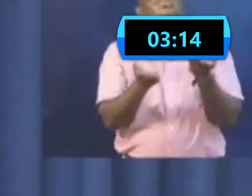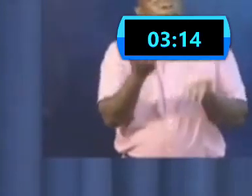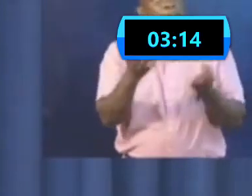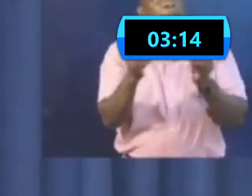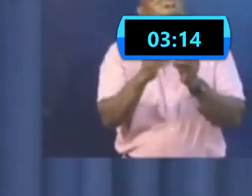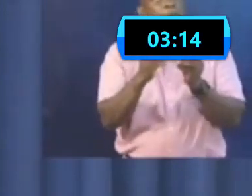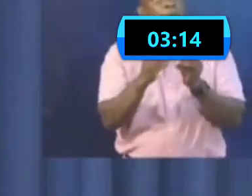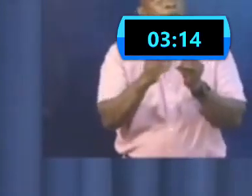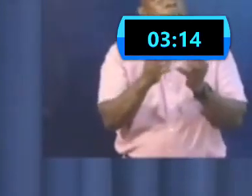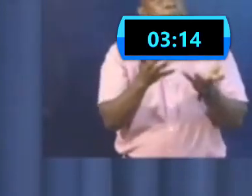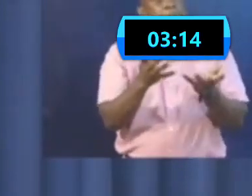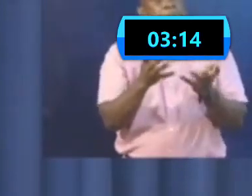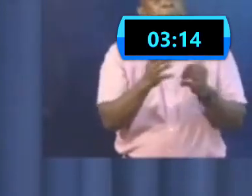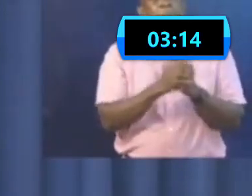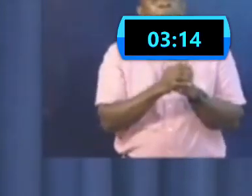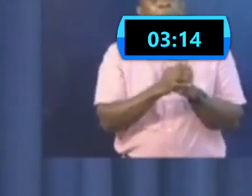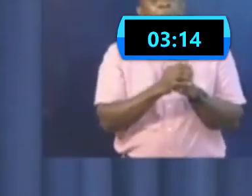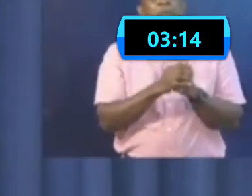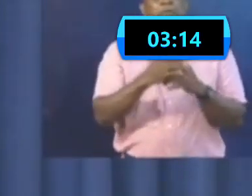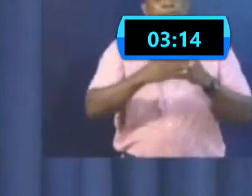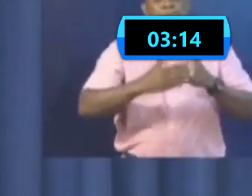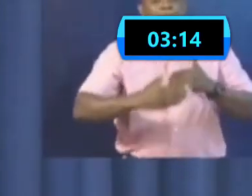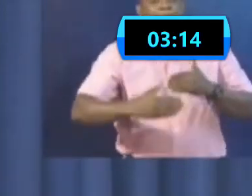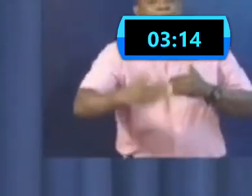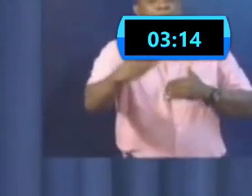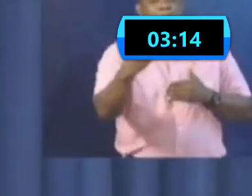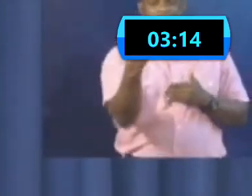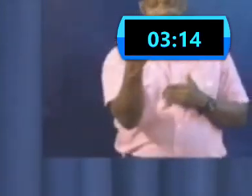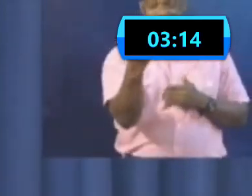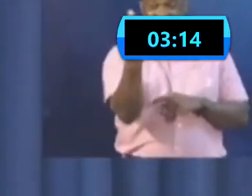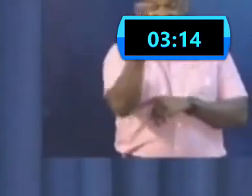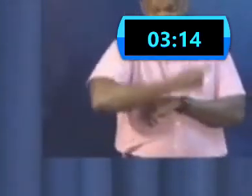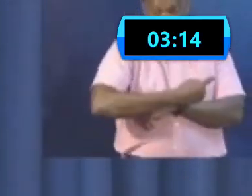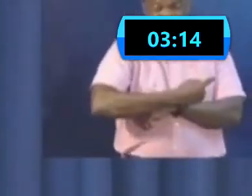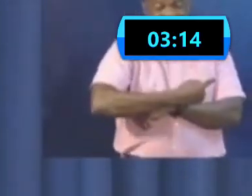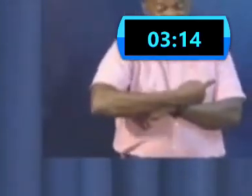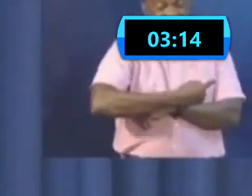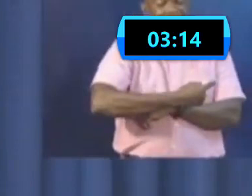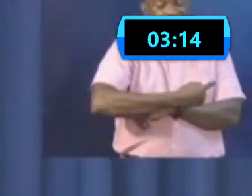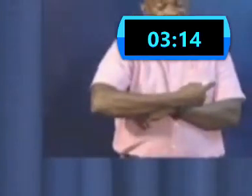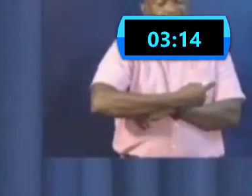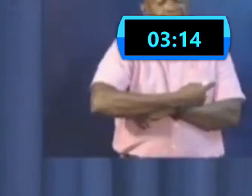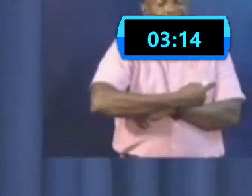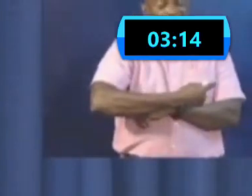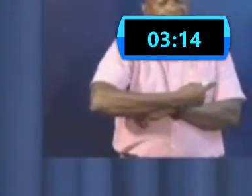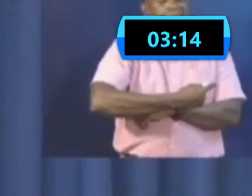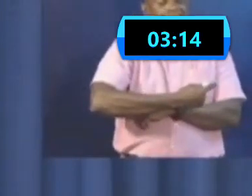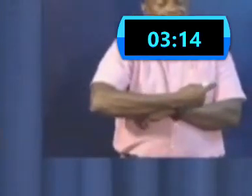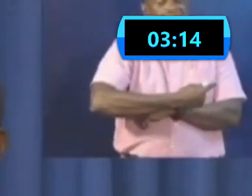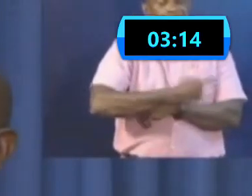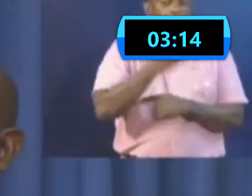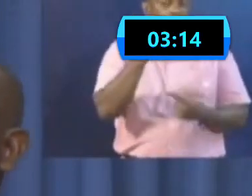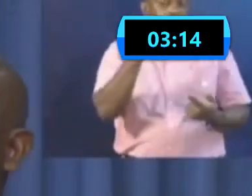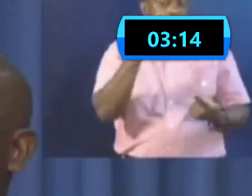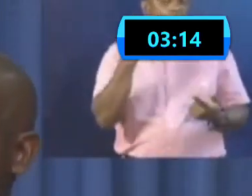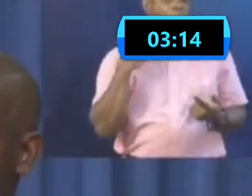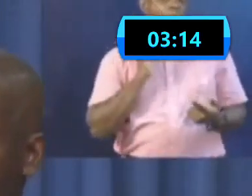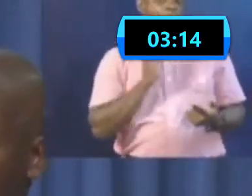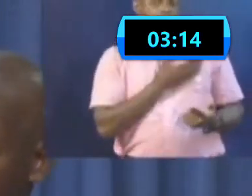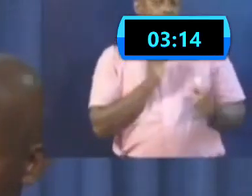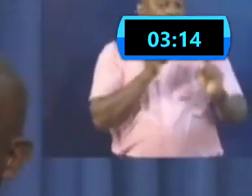We, for the next 14 days, in order to keep the population of moving people